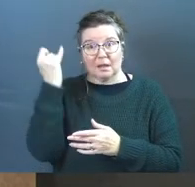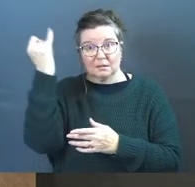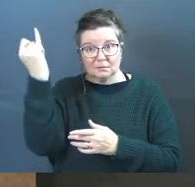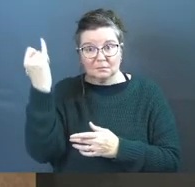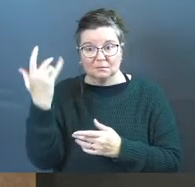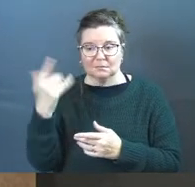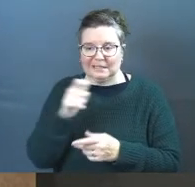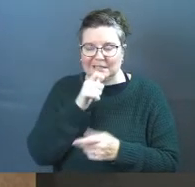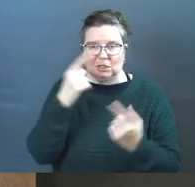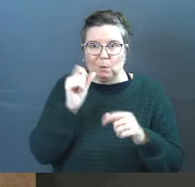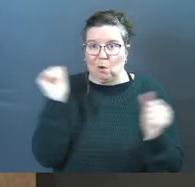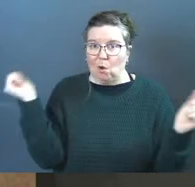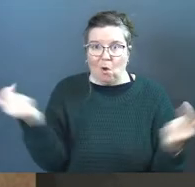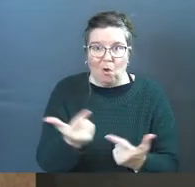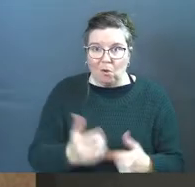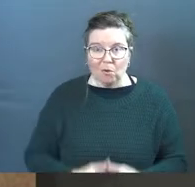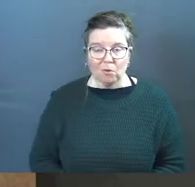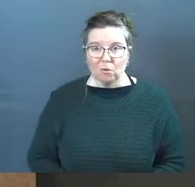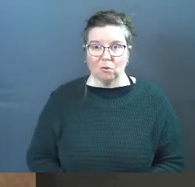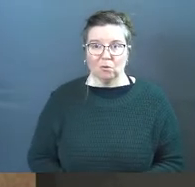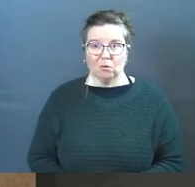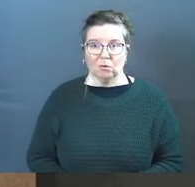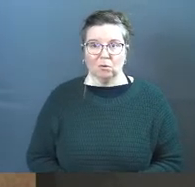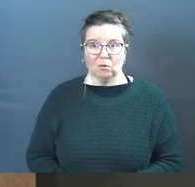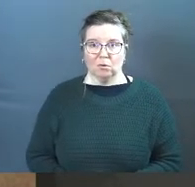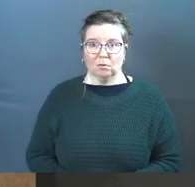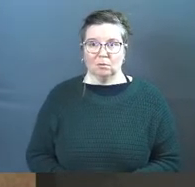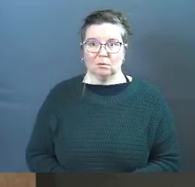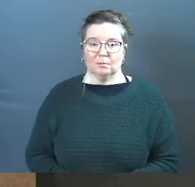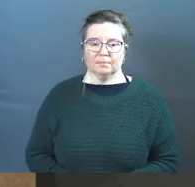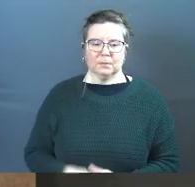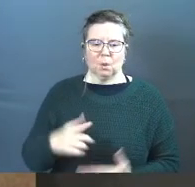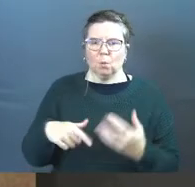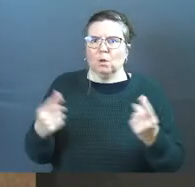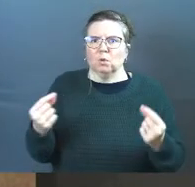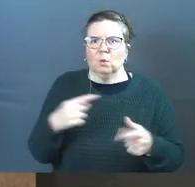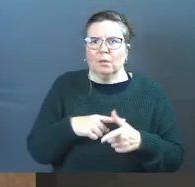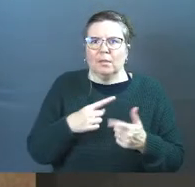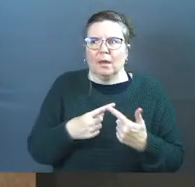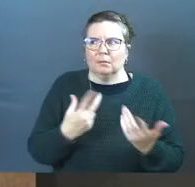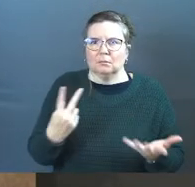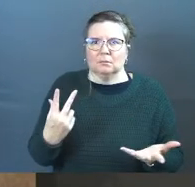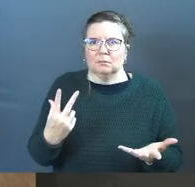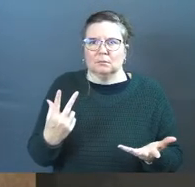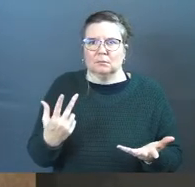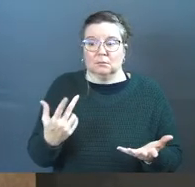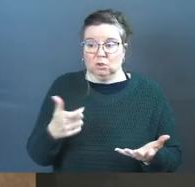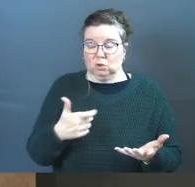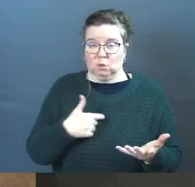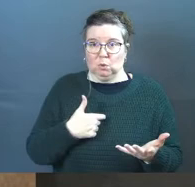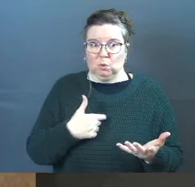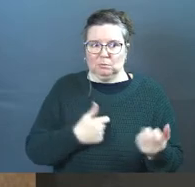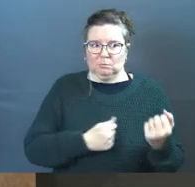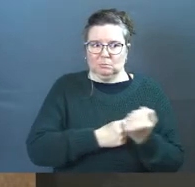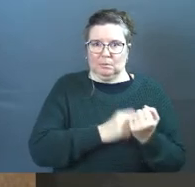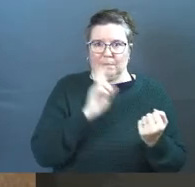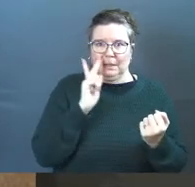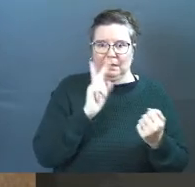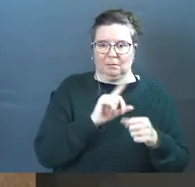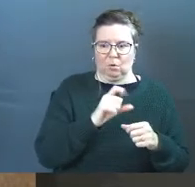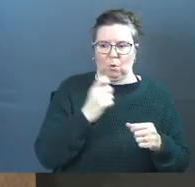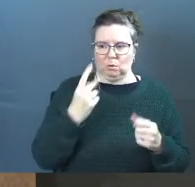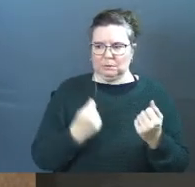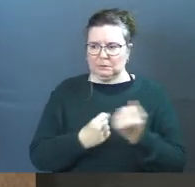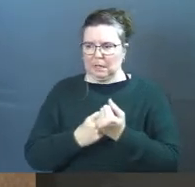platform he doesn't agree with all of it and what do you do then do you side with your political party's